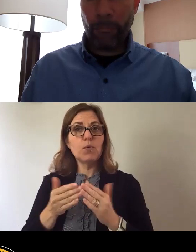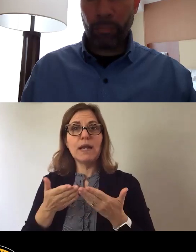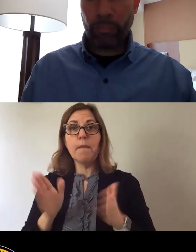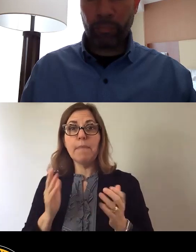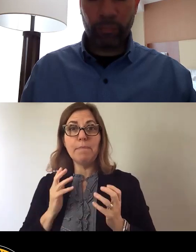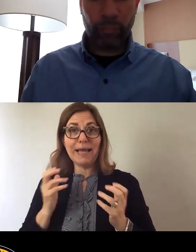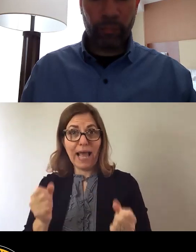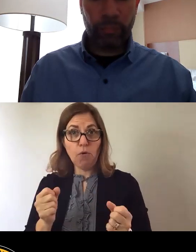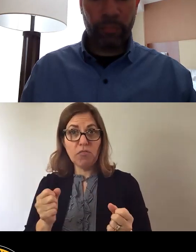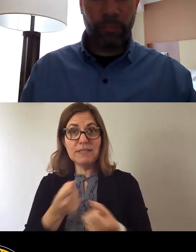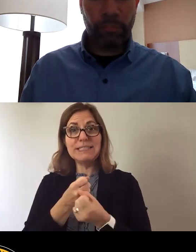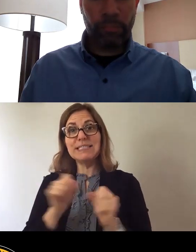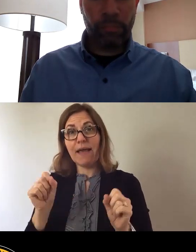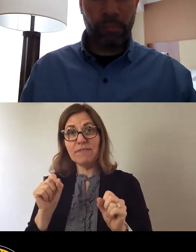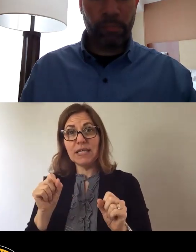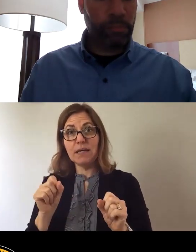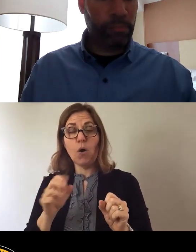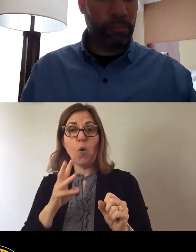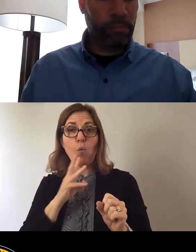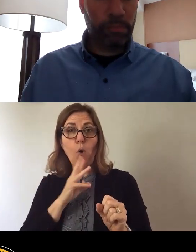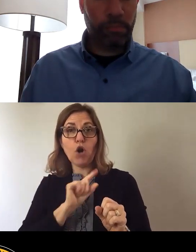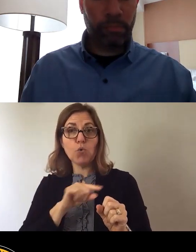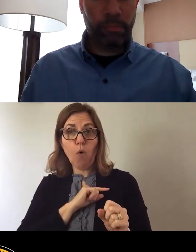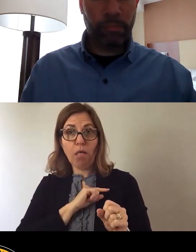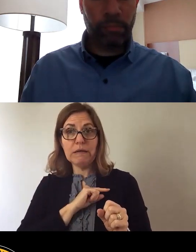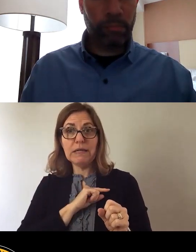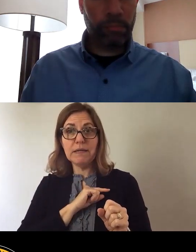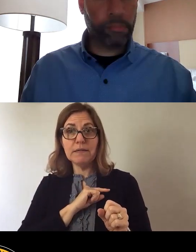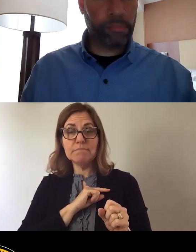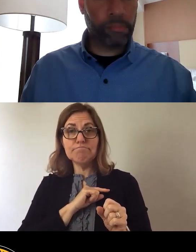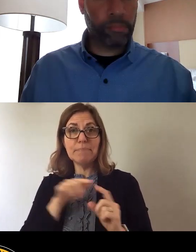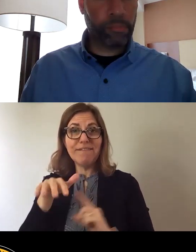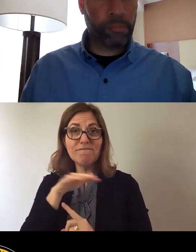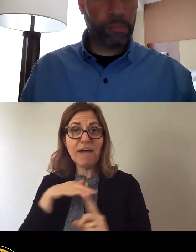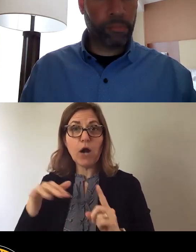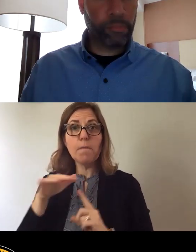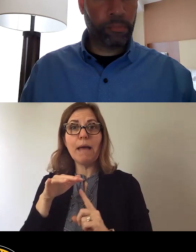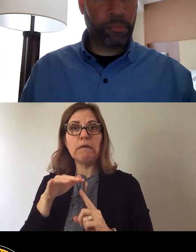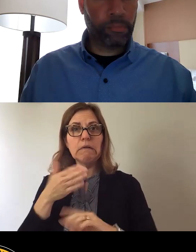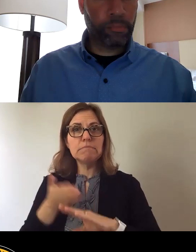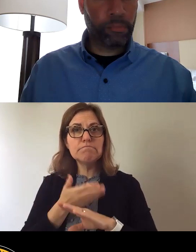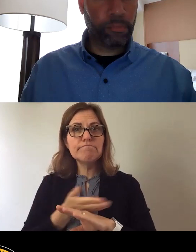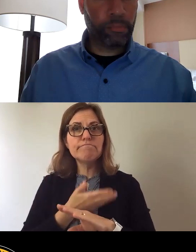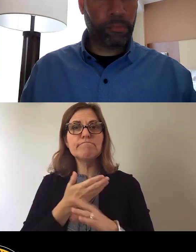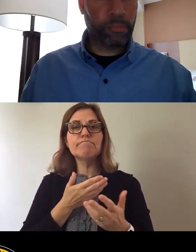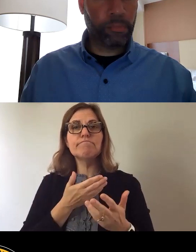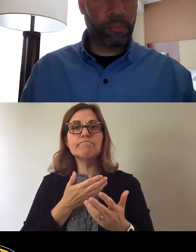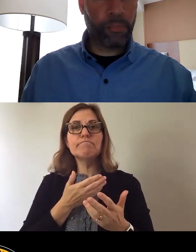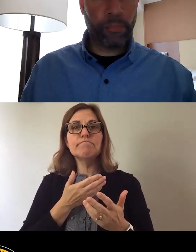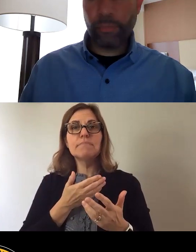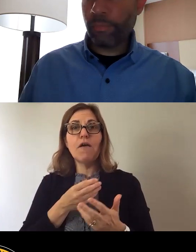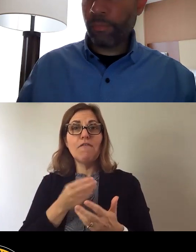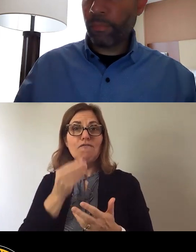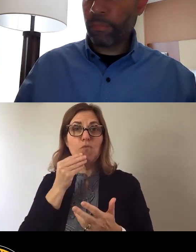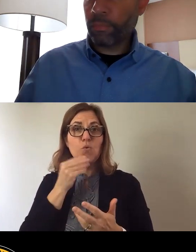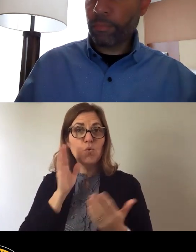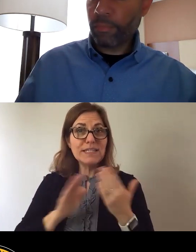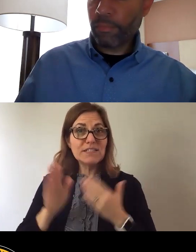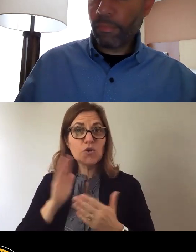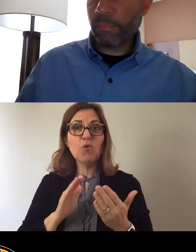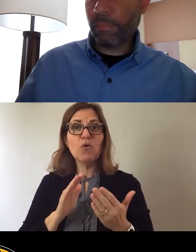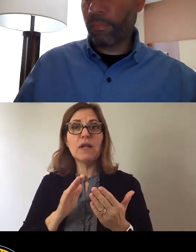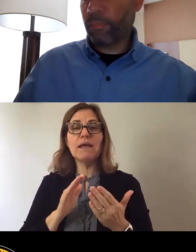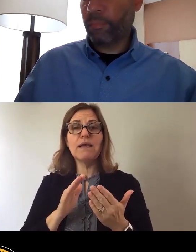safety, water quality, environmental remediation, food insecurity, and